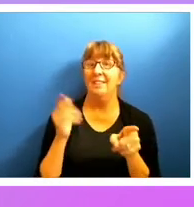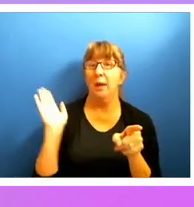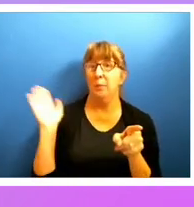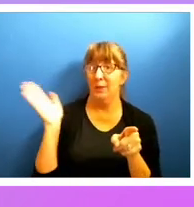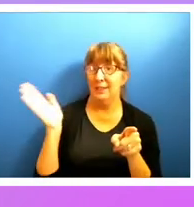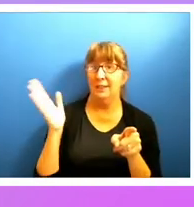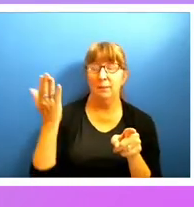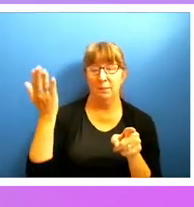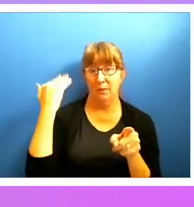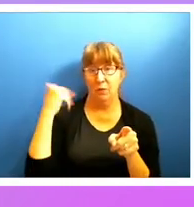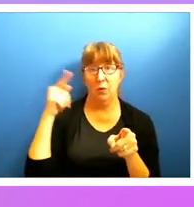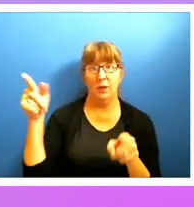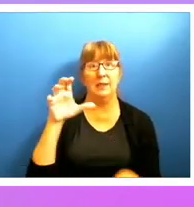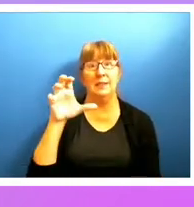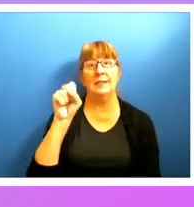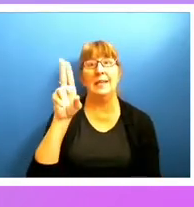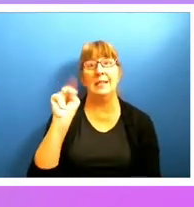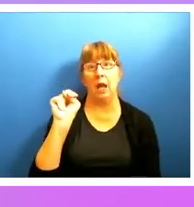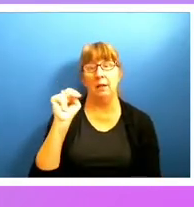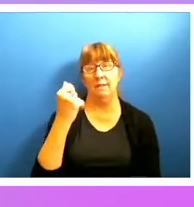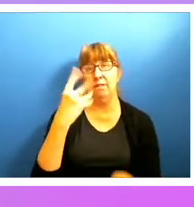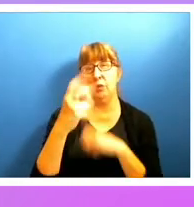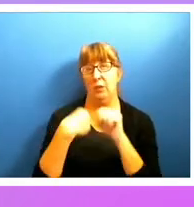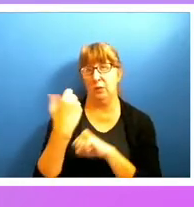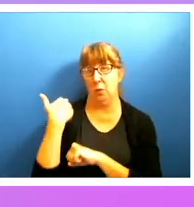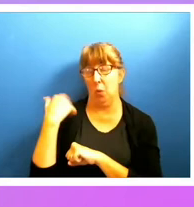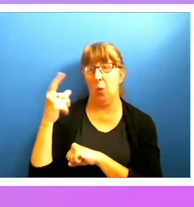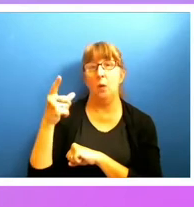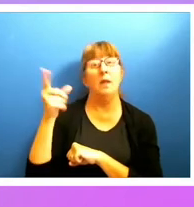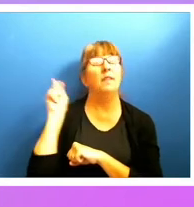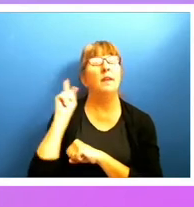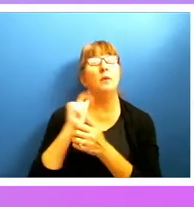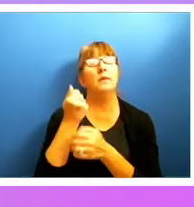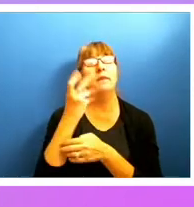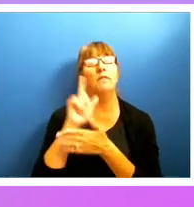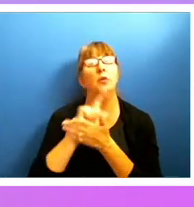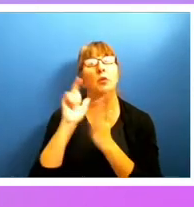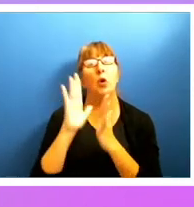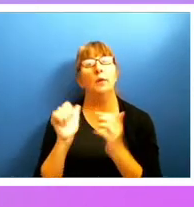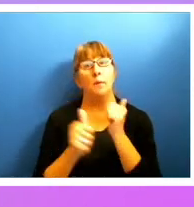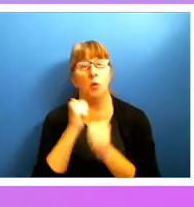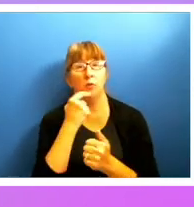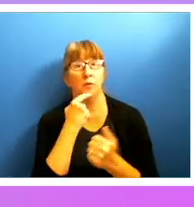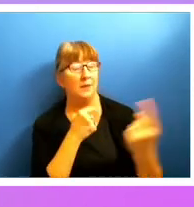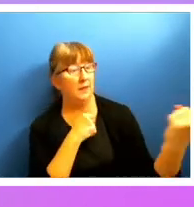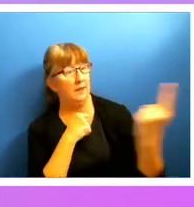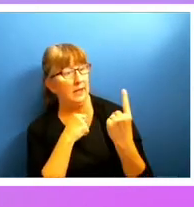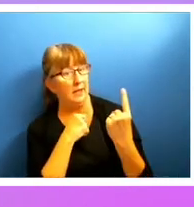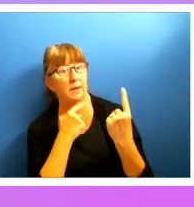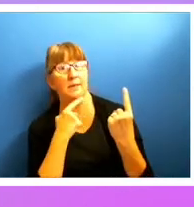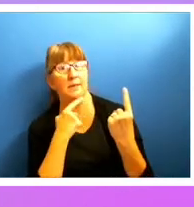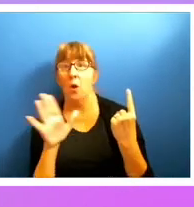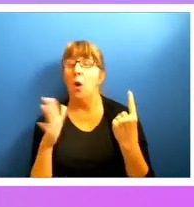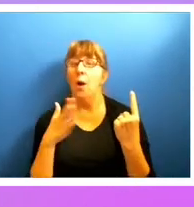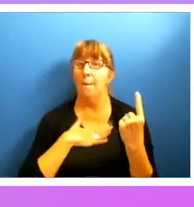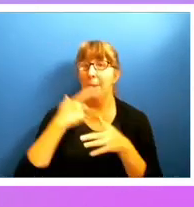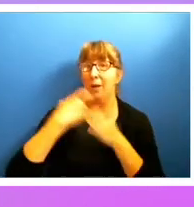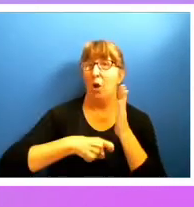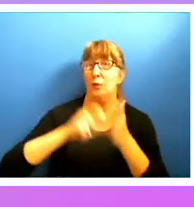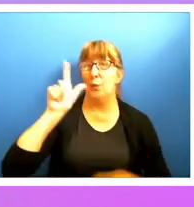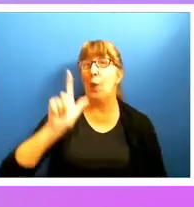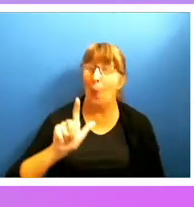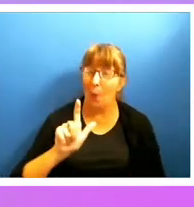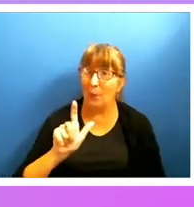CSUN a couple years ago, and there were a few lawyers in the room, and most of them came and said they thought that my costs were actually low here. So